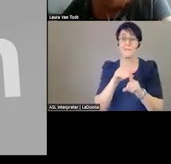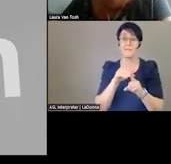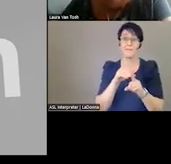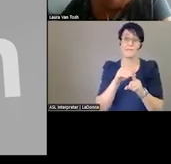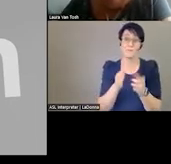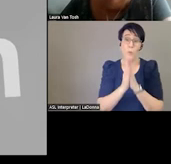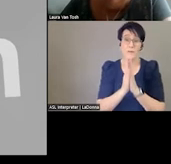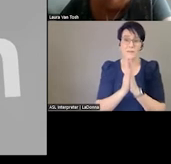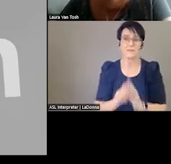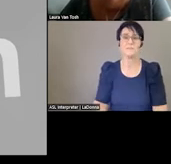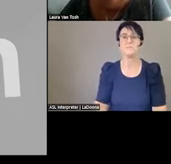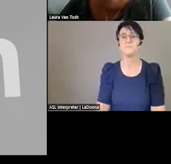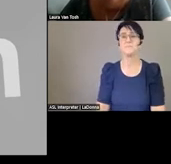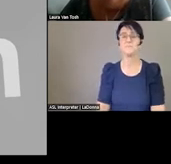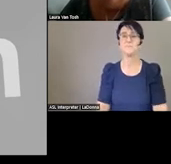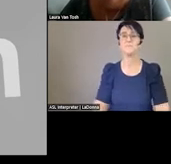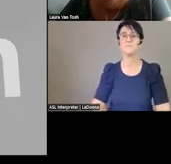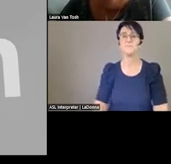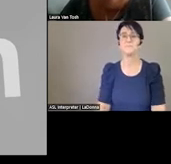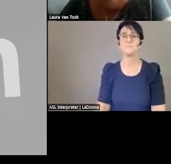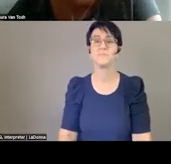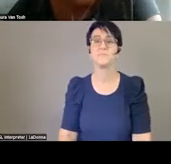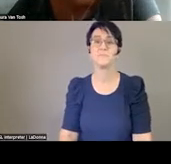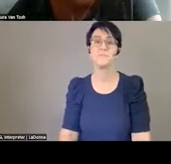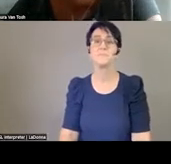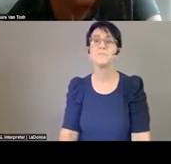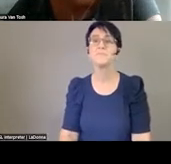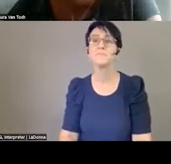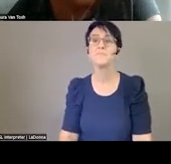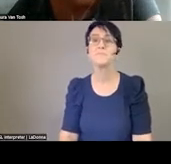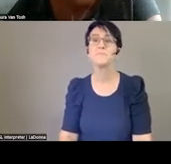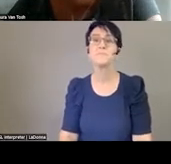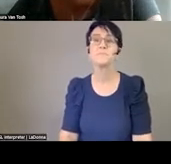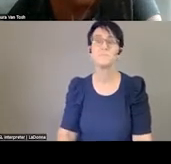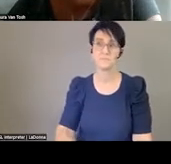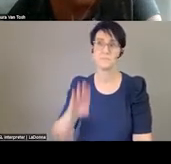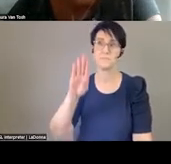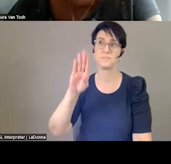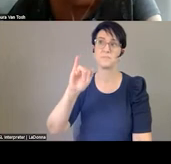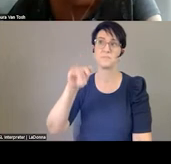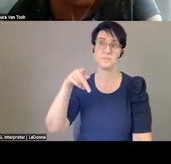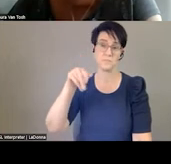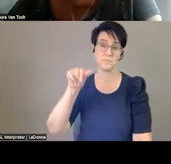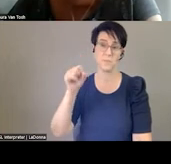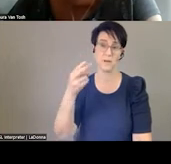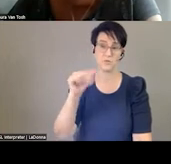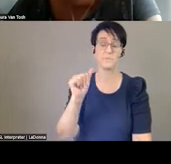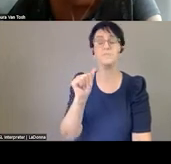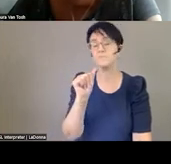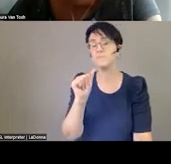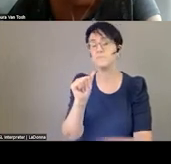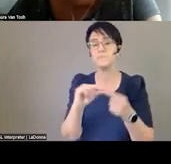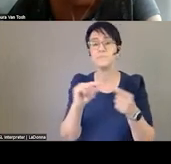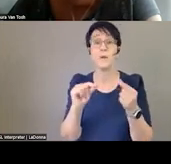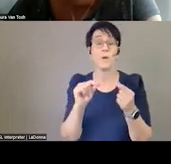What I'm going to say is, what was very inspiring for me in Arizona was what Rep Orwell also mentioned, over 60% of the